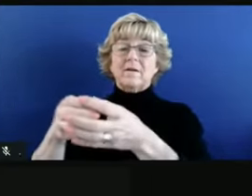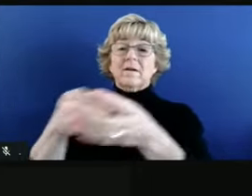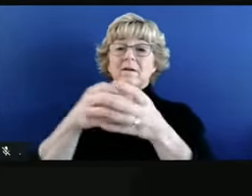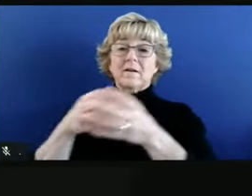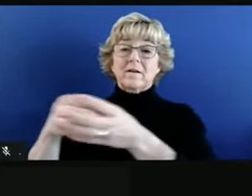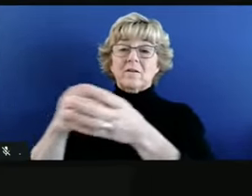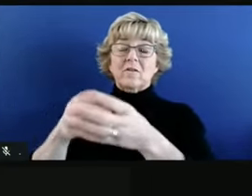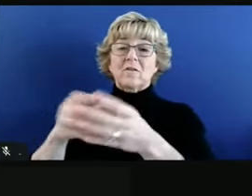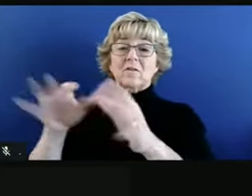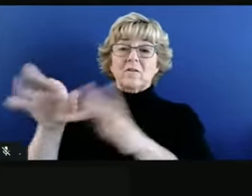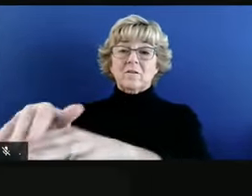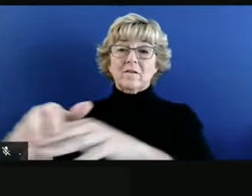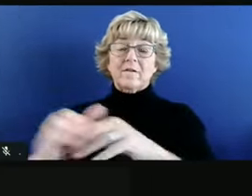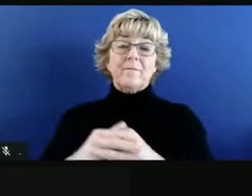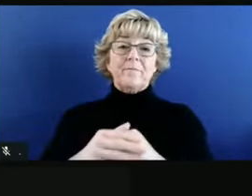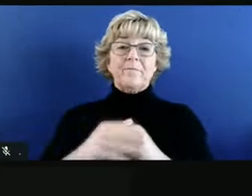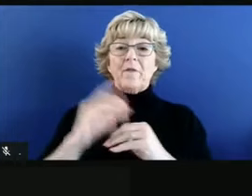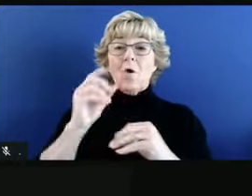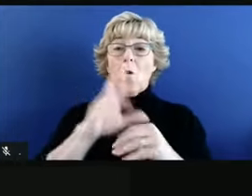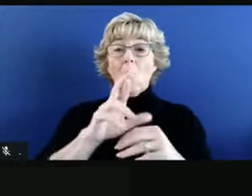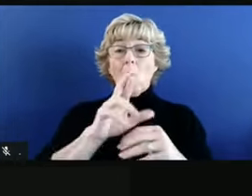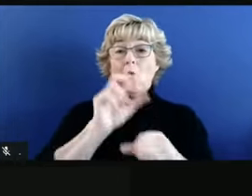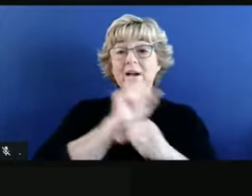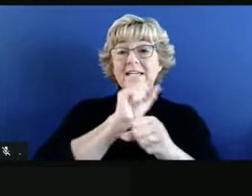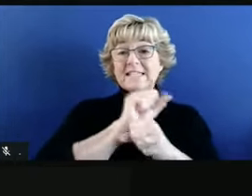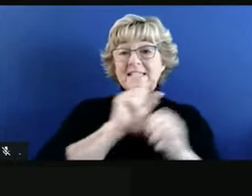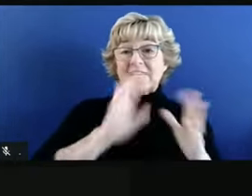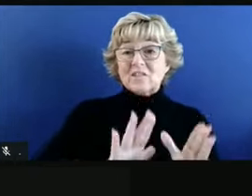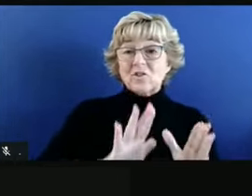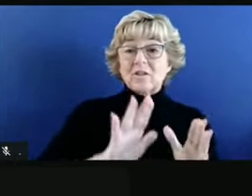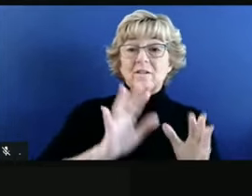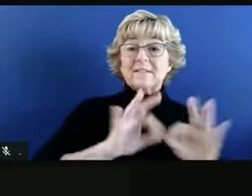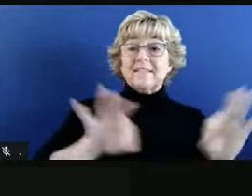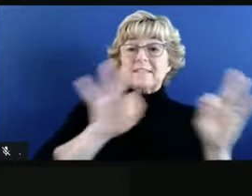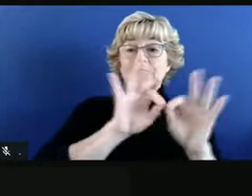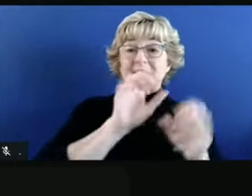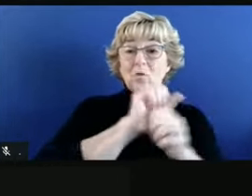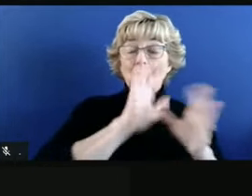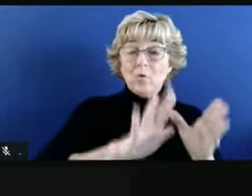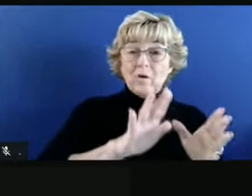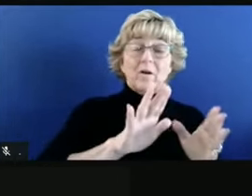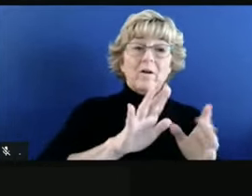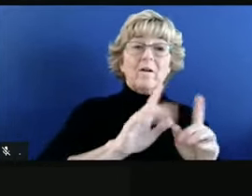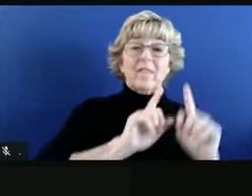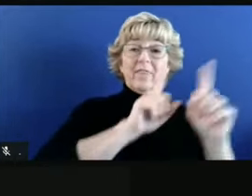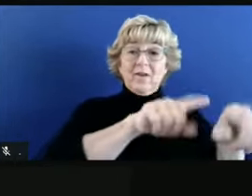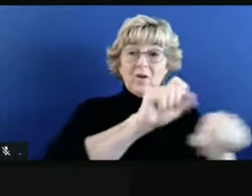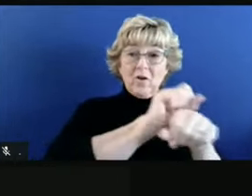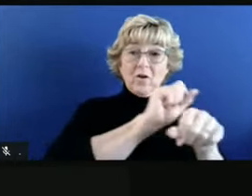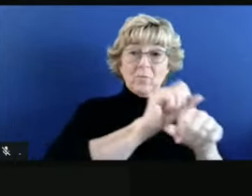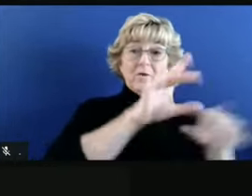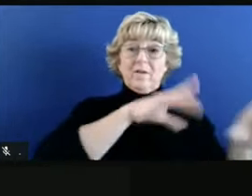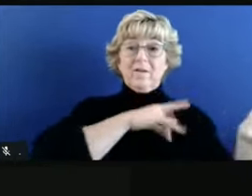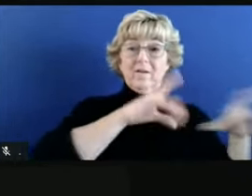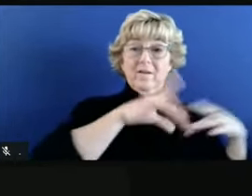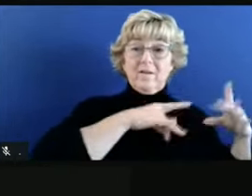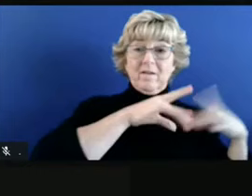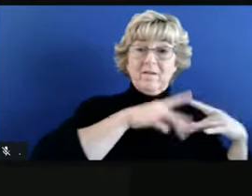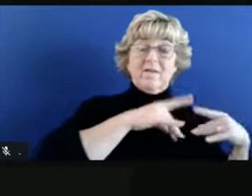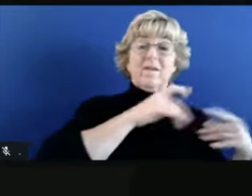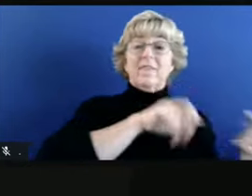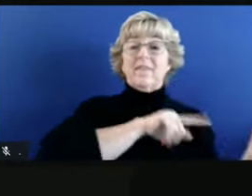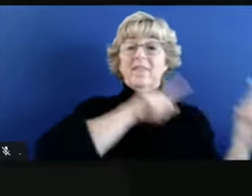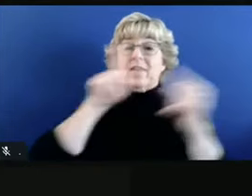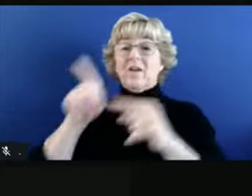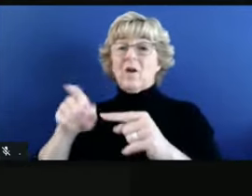workers go, and they might be infected at work. And then they have, they come home, and they do what is a very natural thing. They take off their